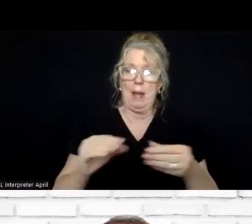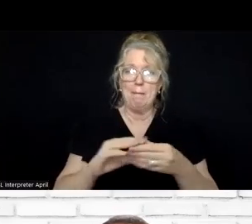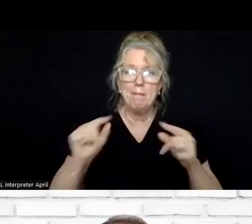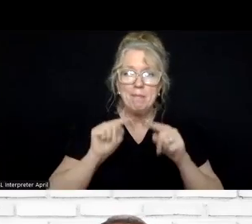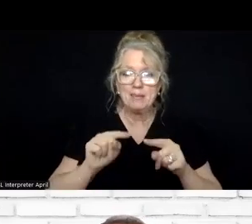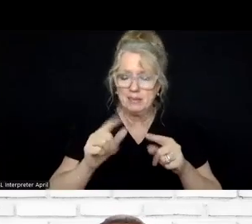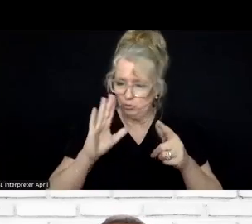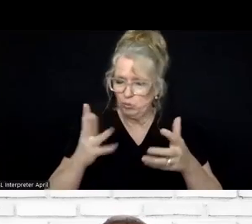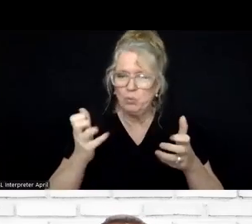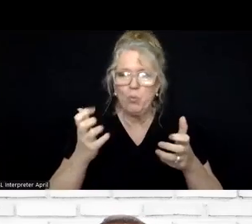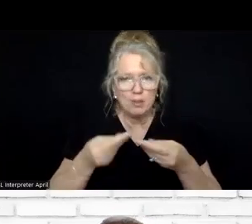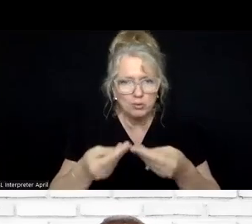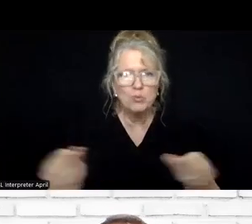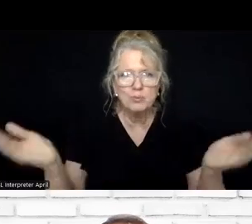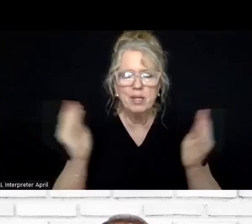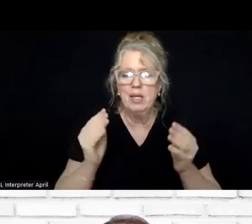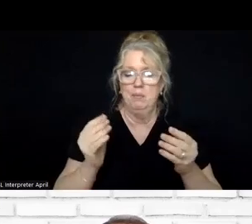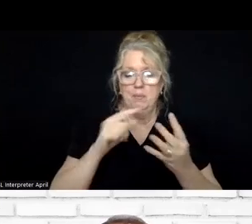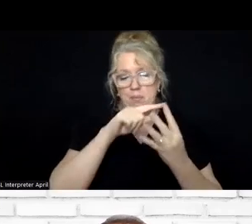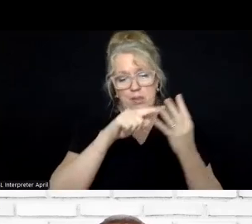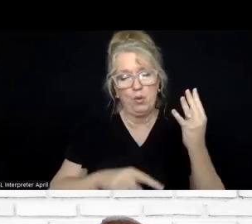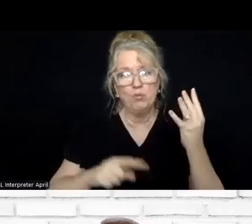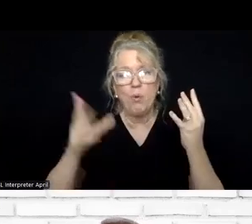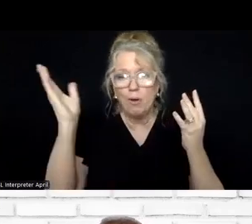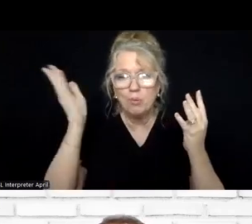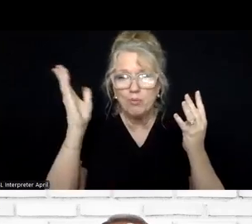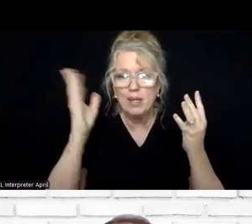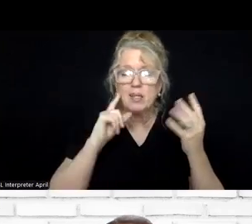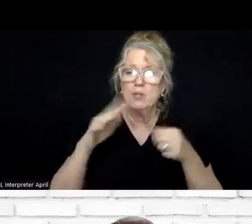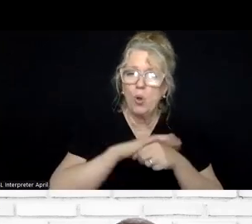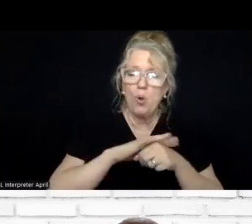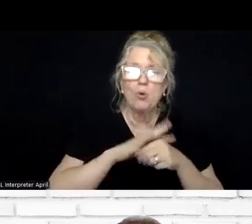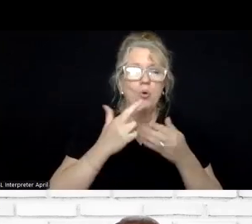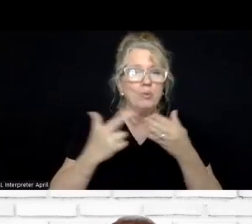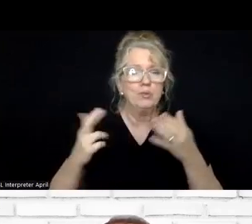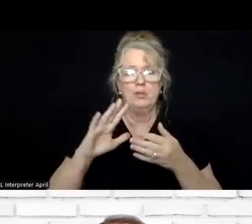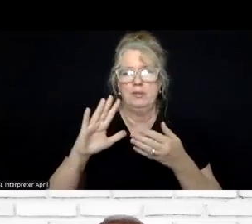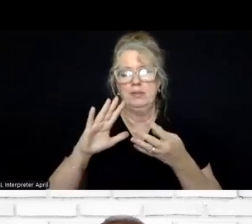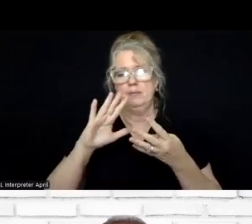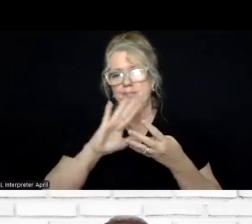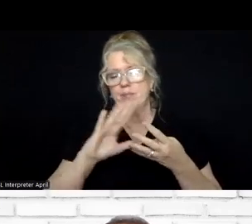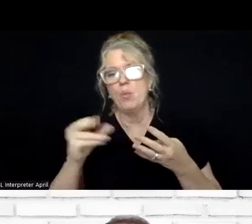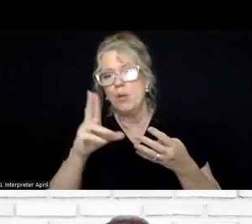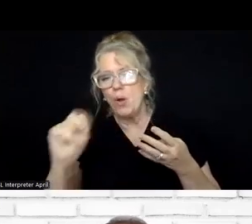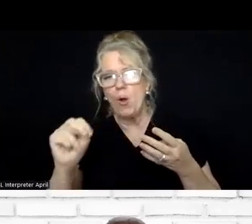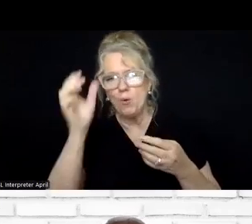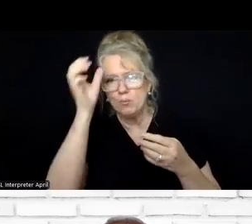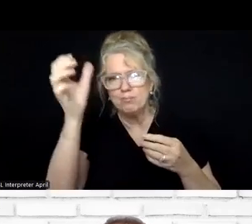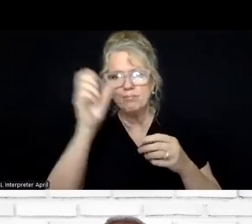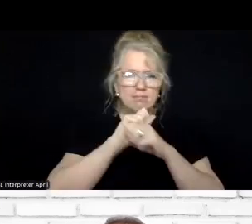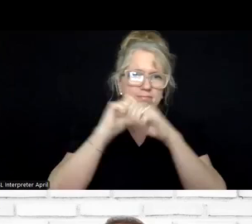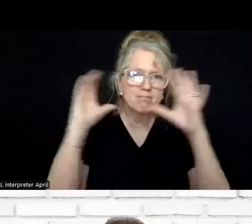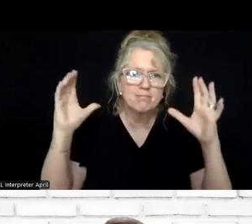carried because these four individuals presented local resources, their own conceptualizations, but it's